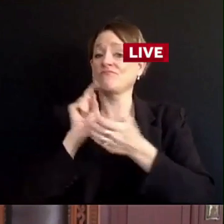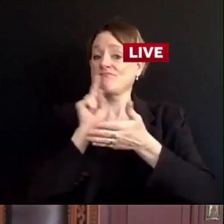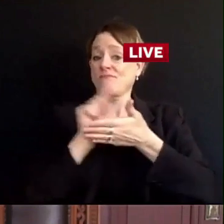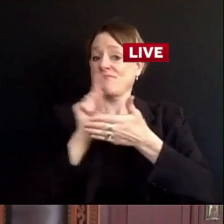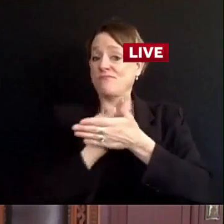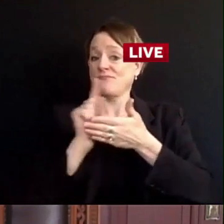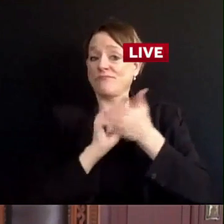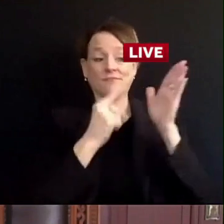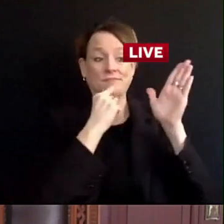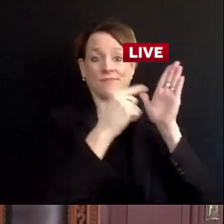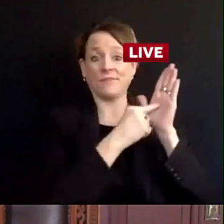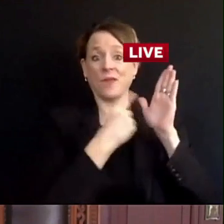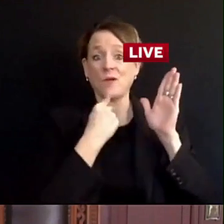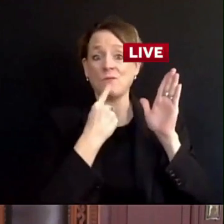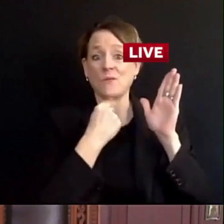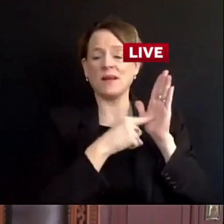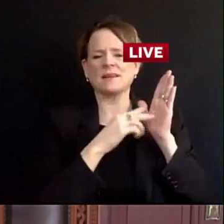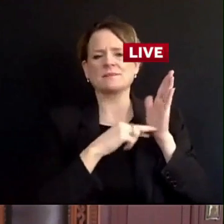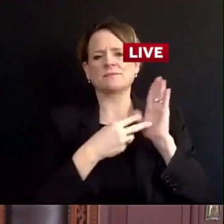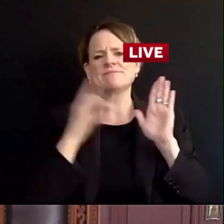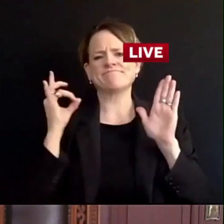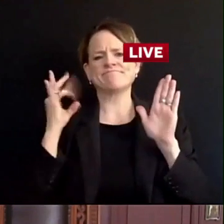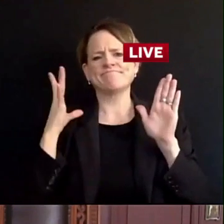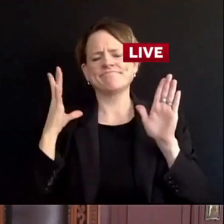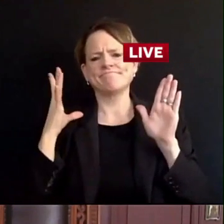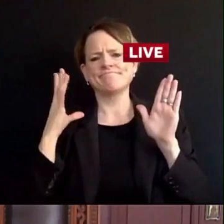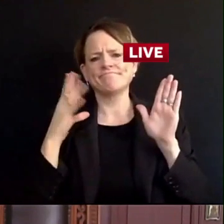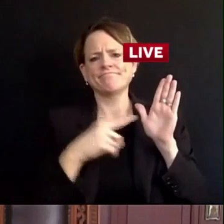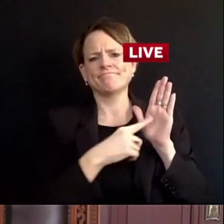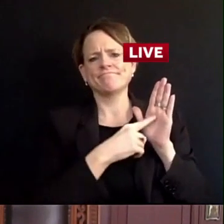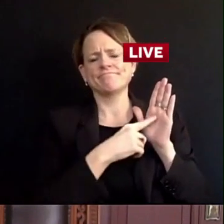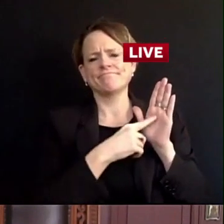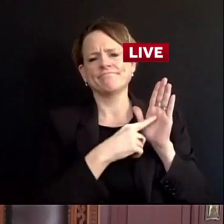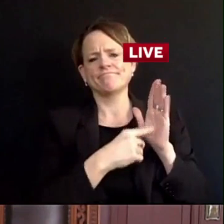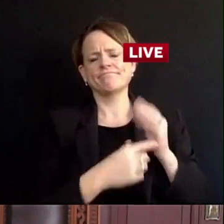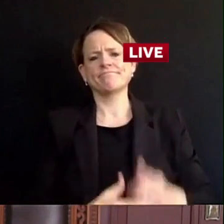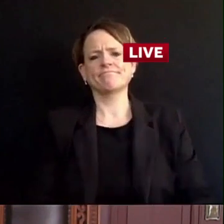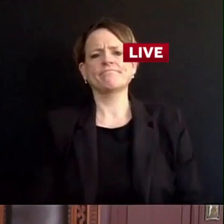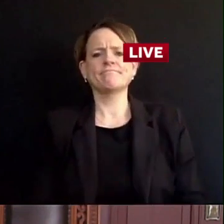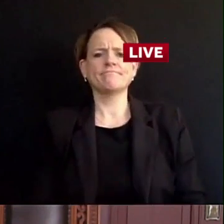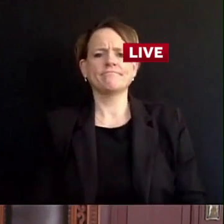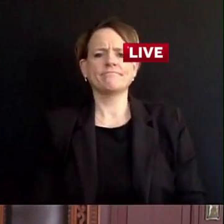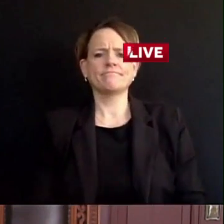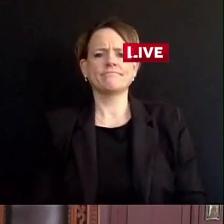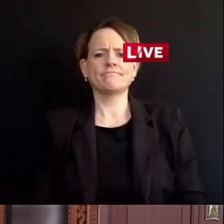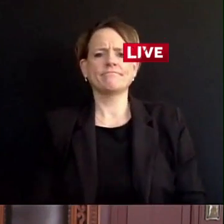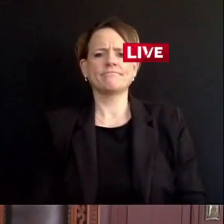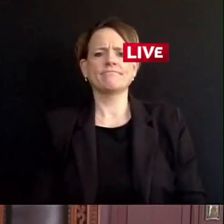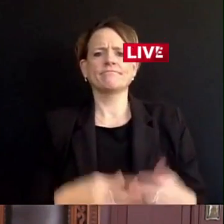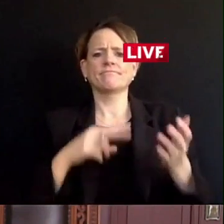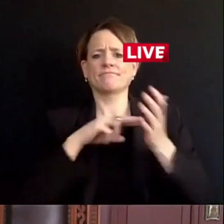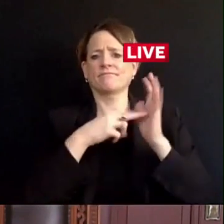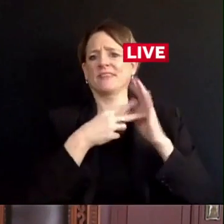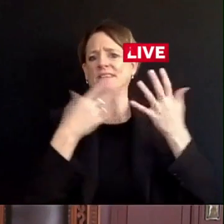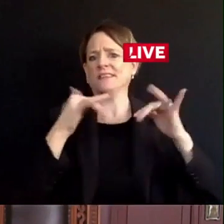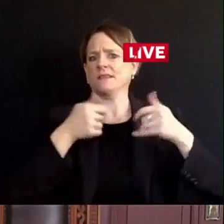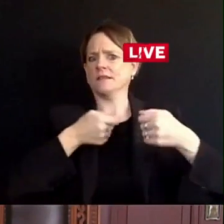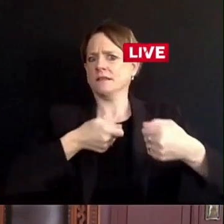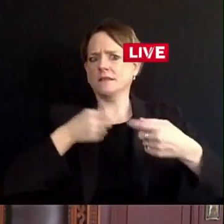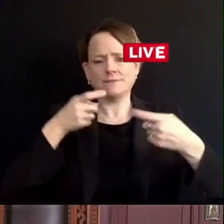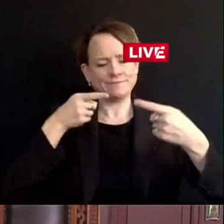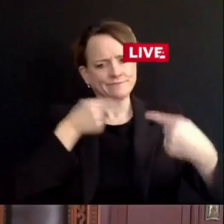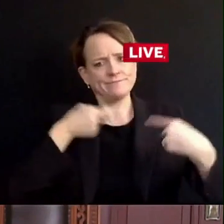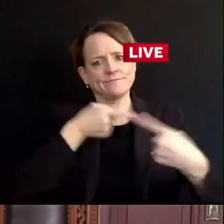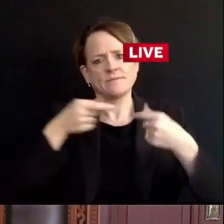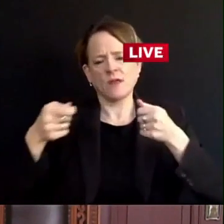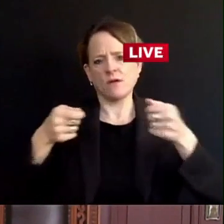That means we're not doing, we have not rounded any corner. So if we want to do this